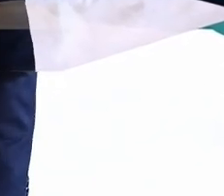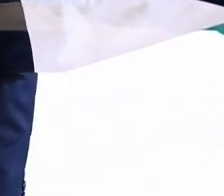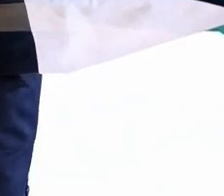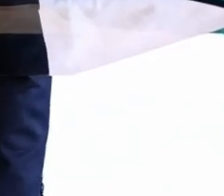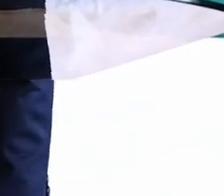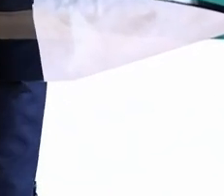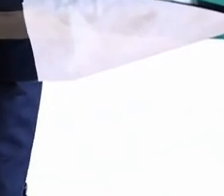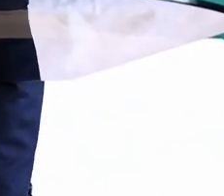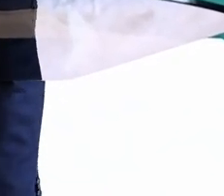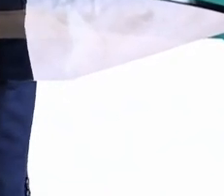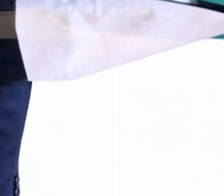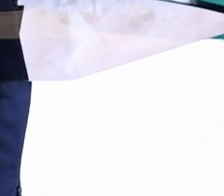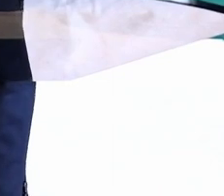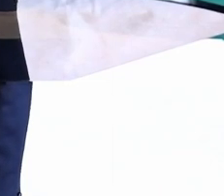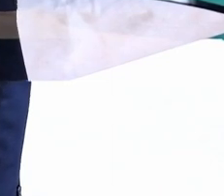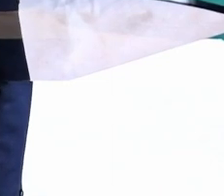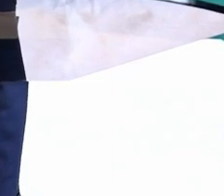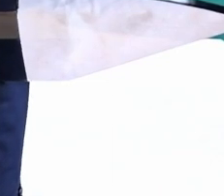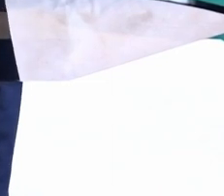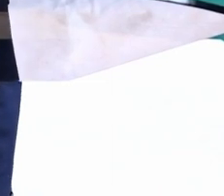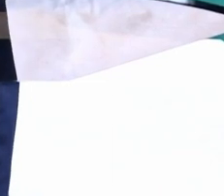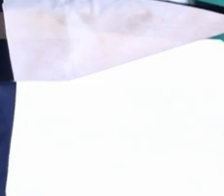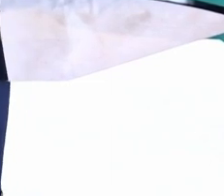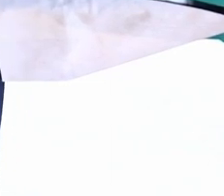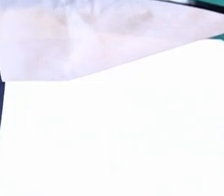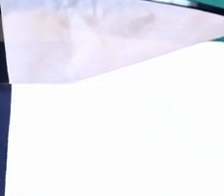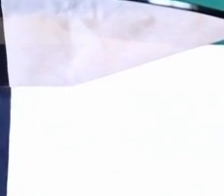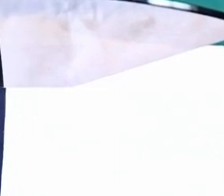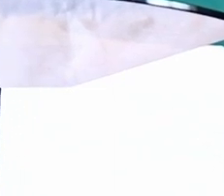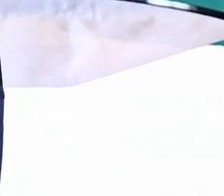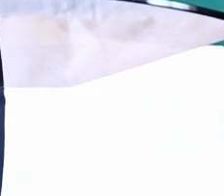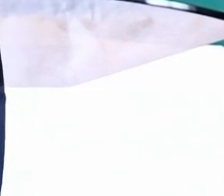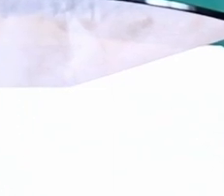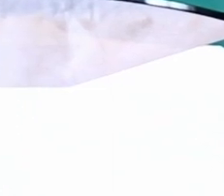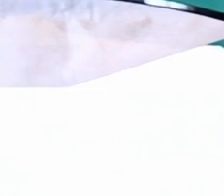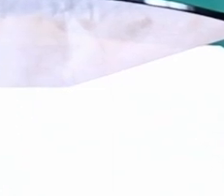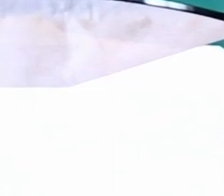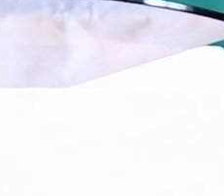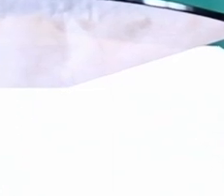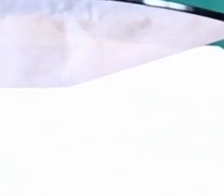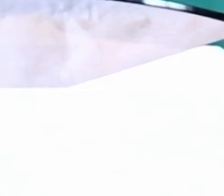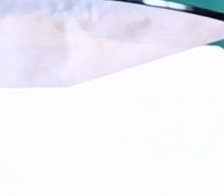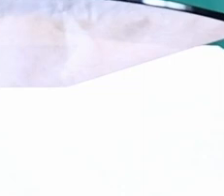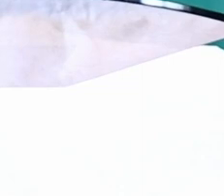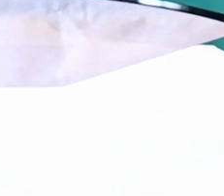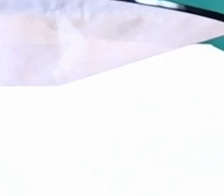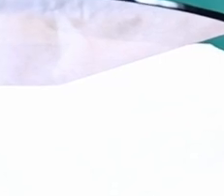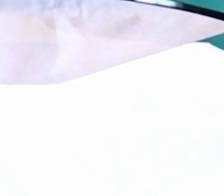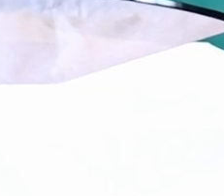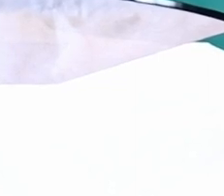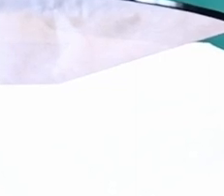that comes from the blood of Jesus? I am informed you very well that the blood of Jesus is able and